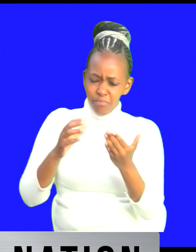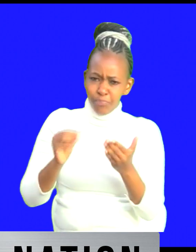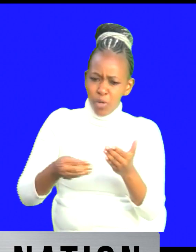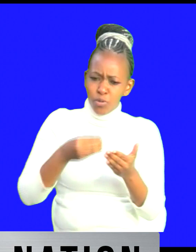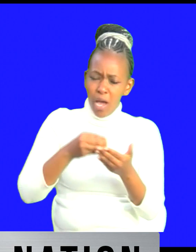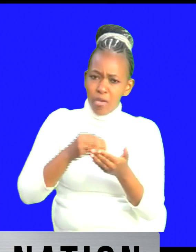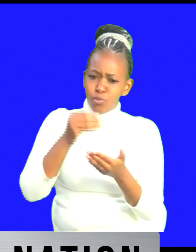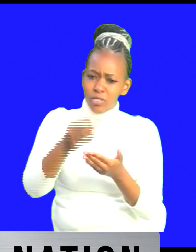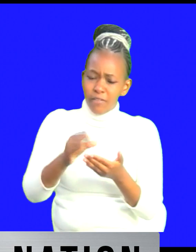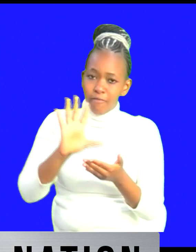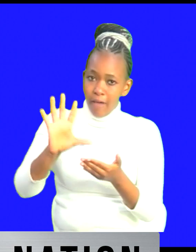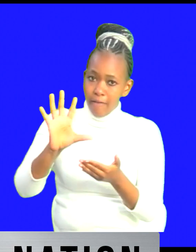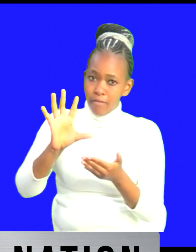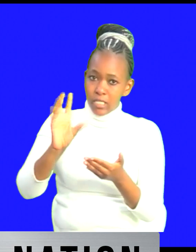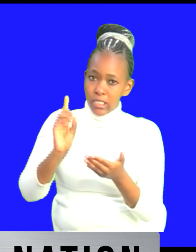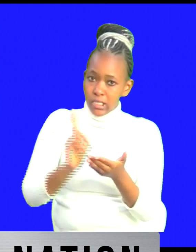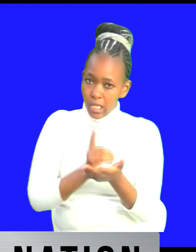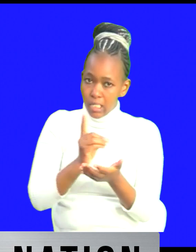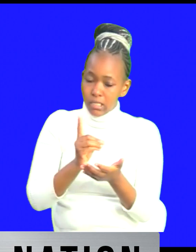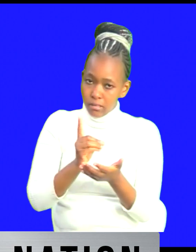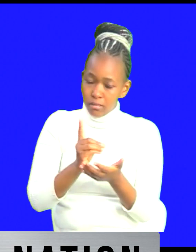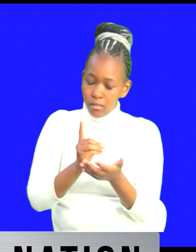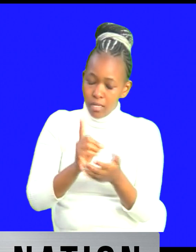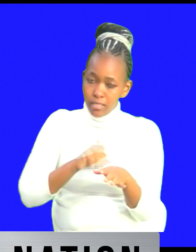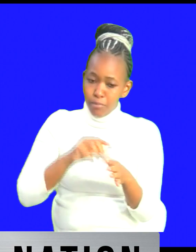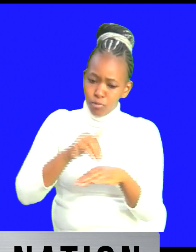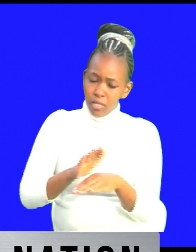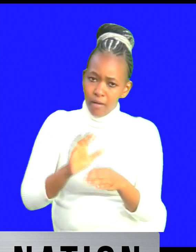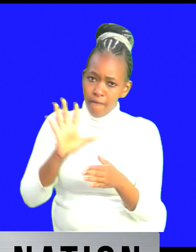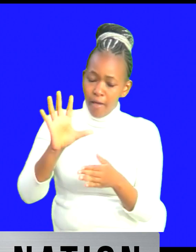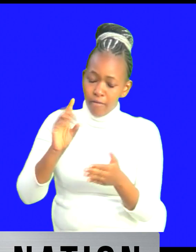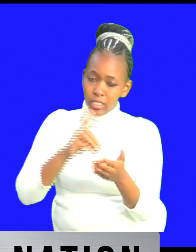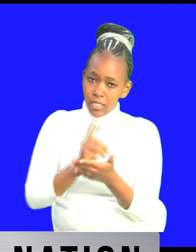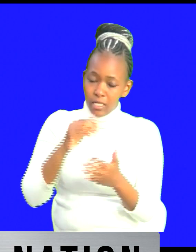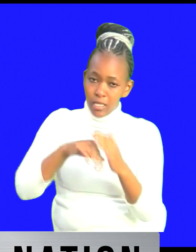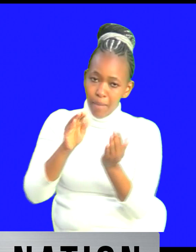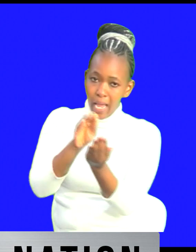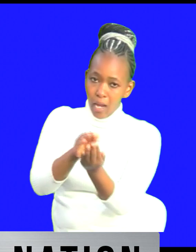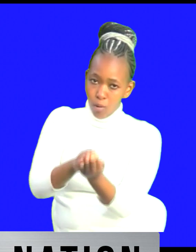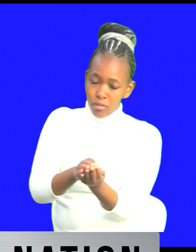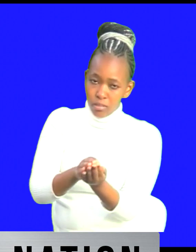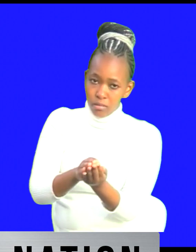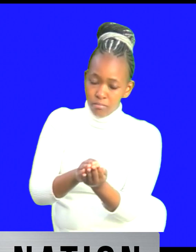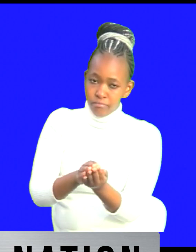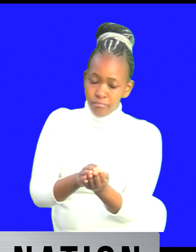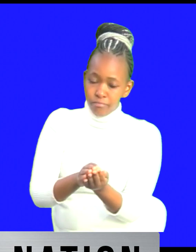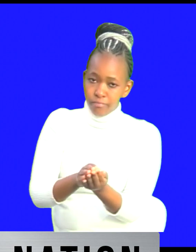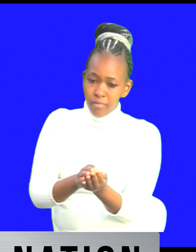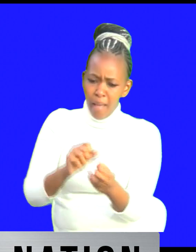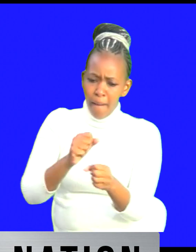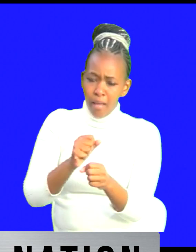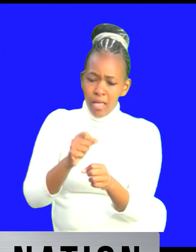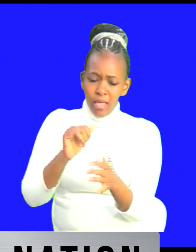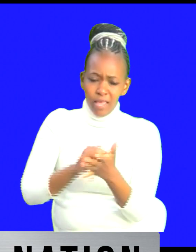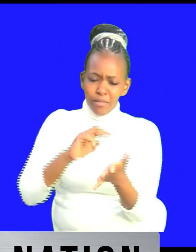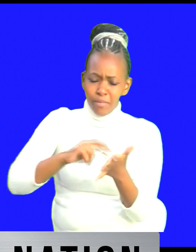whereby if i'm a child and you send five shillings at least in my account and i have this five shillings yeah we'll make sure that at least i have